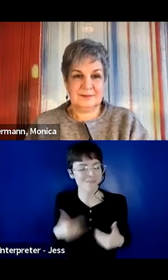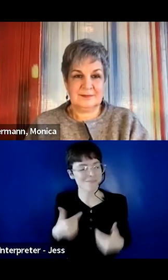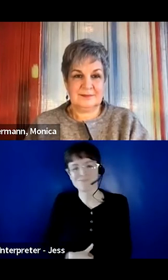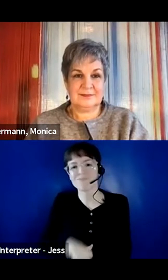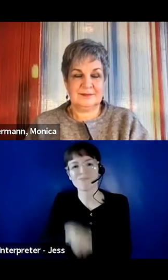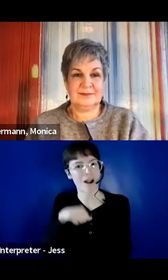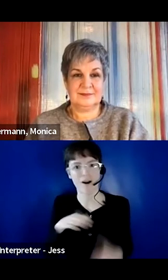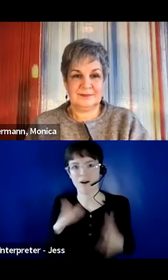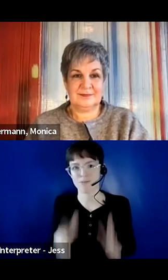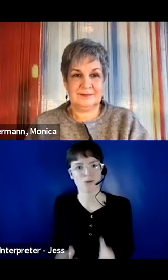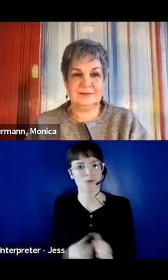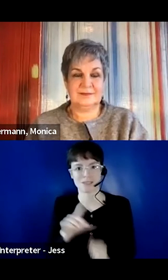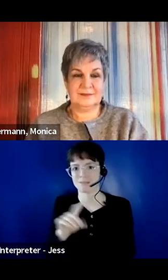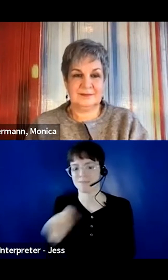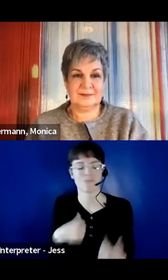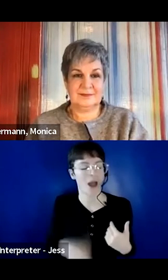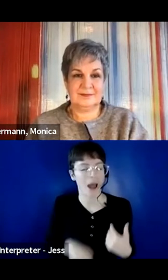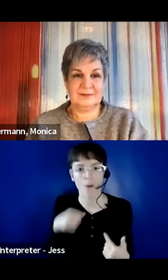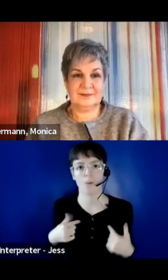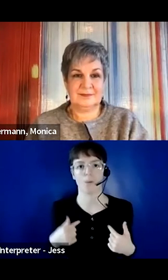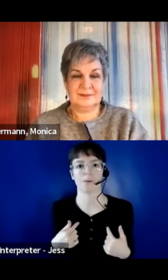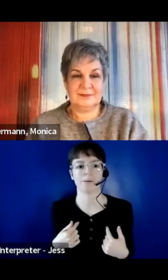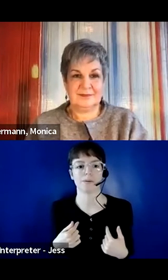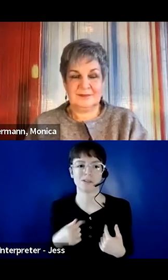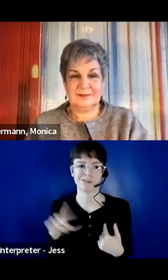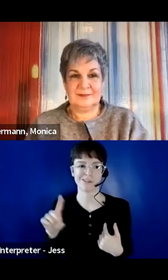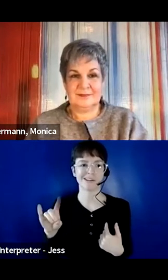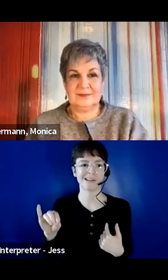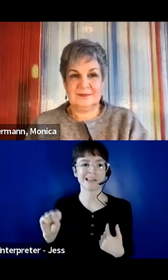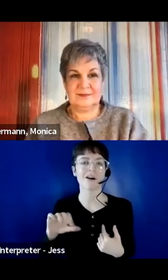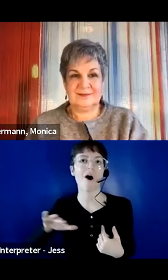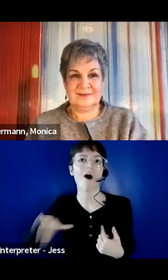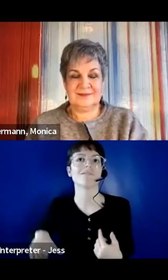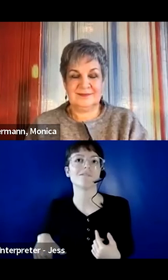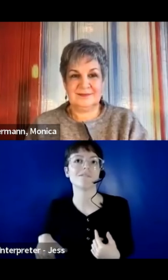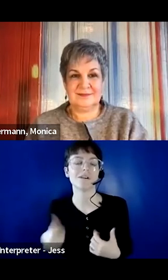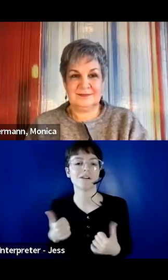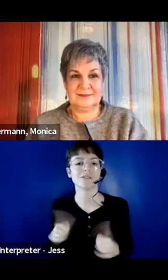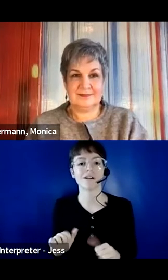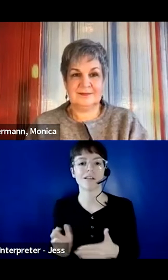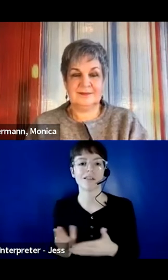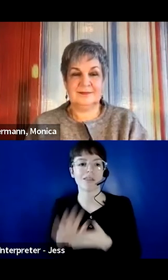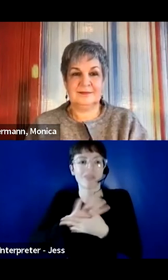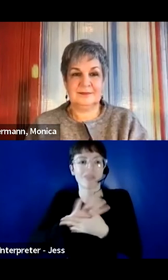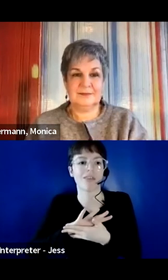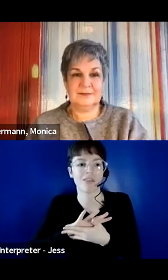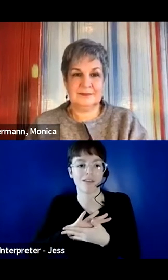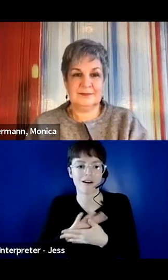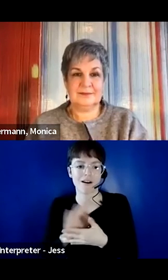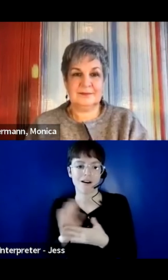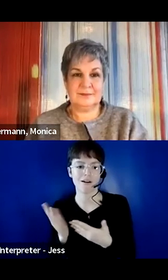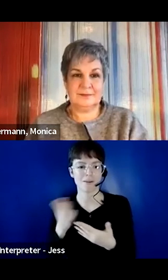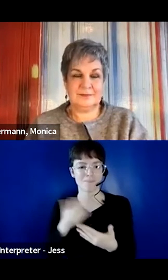a person with a disability. So to take away the disk to try to hide the disability